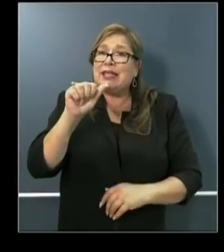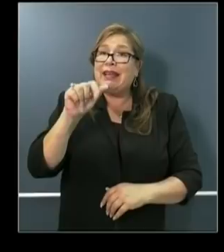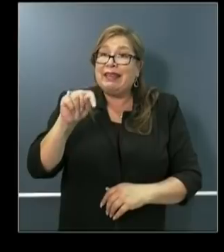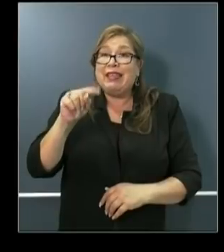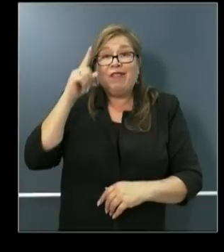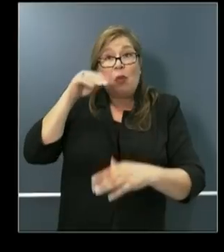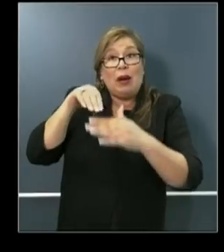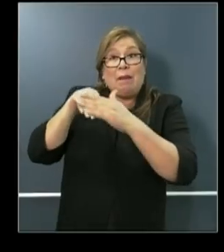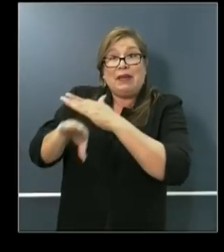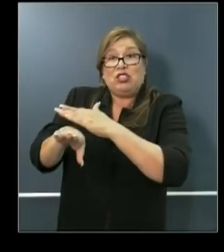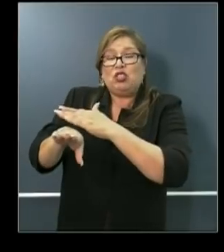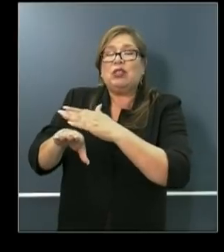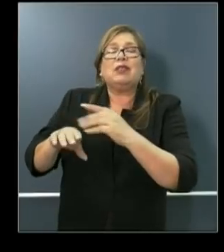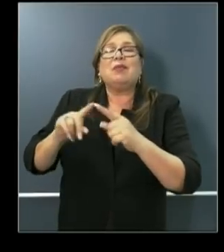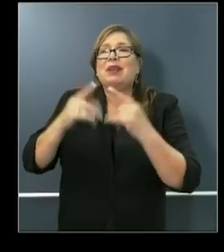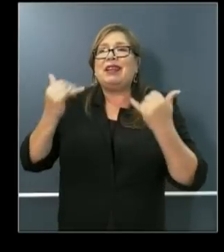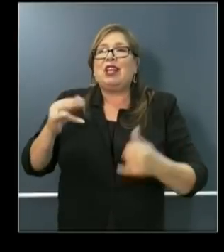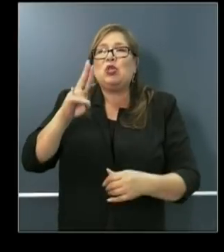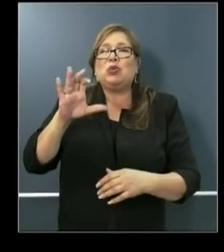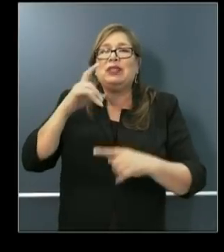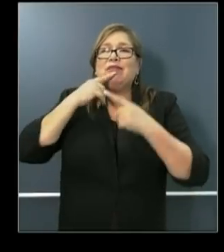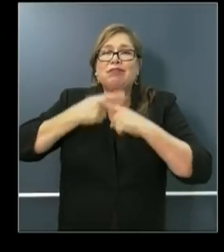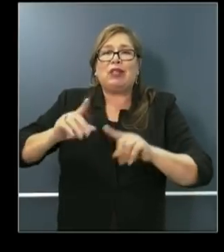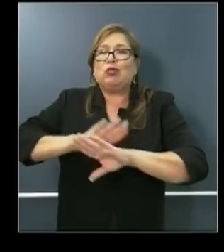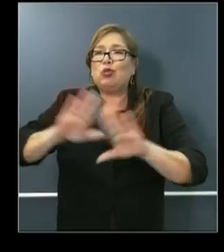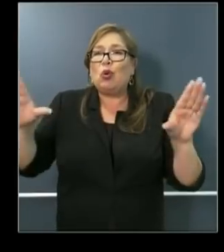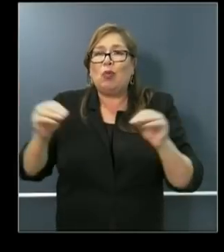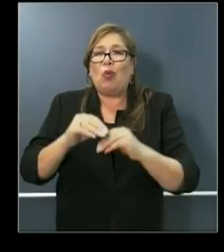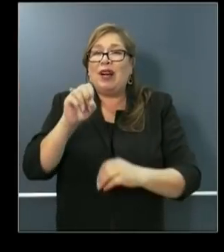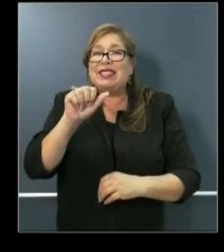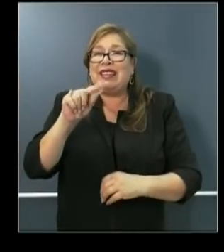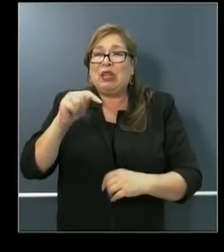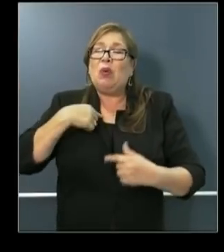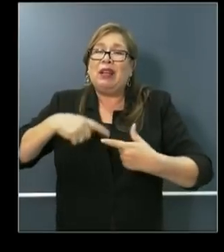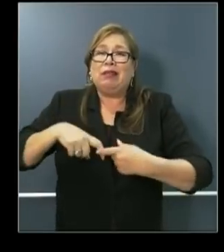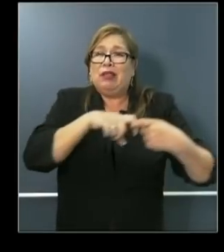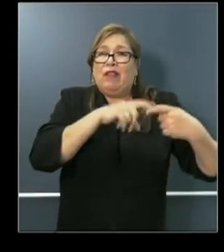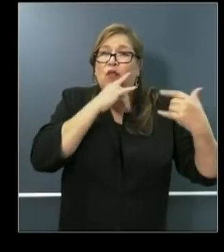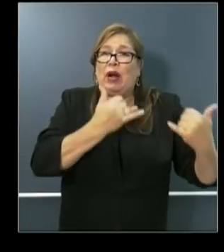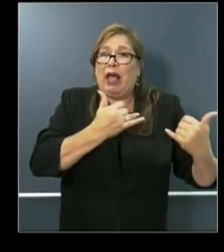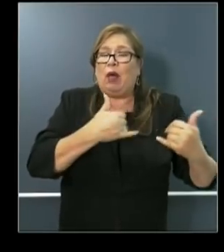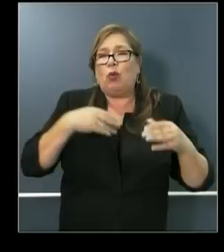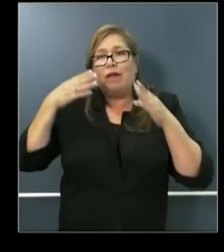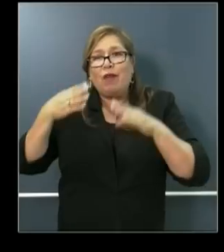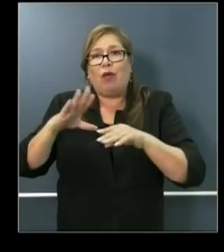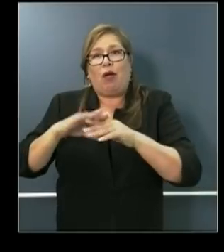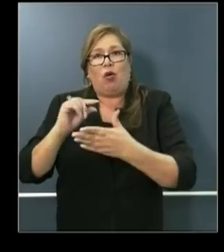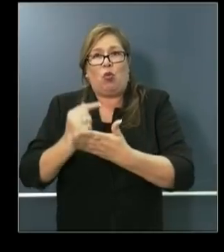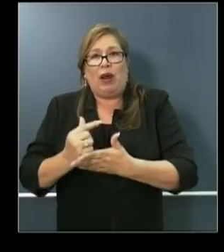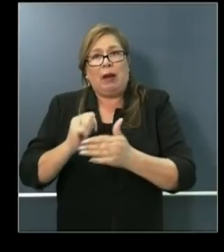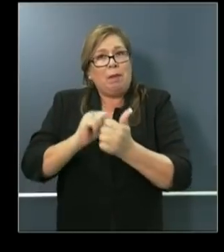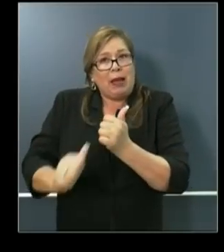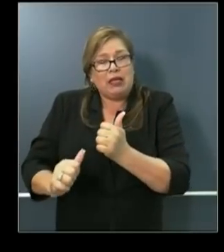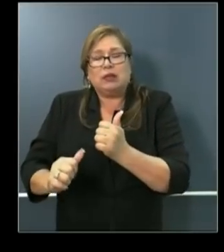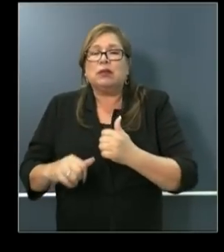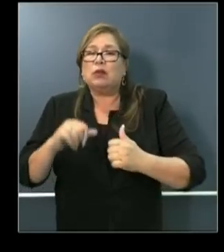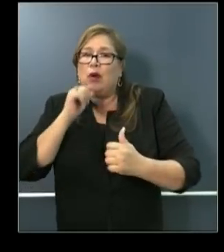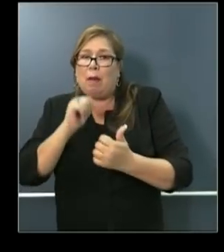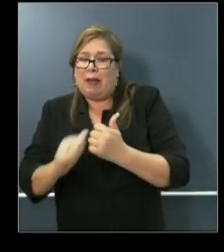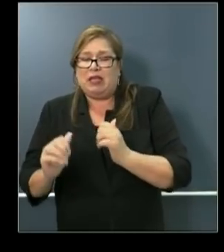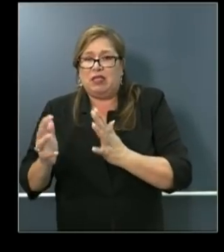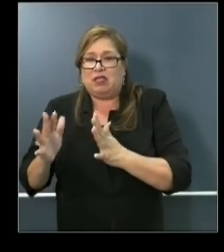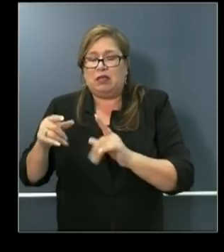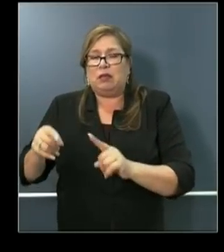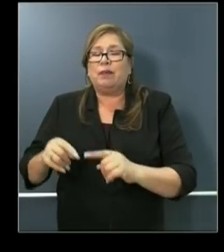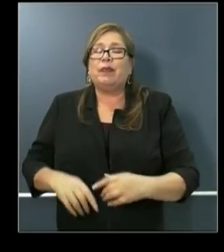was just announced today by the UC. We're working with our higher education community to make sure that while we can't provide a